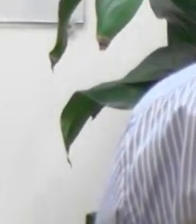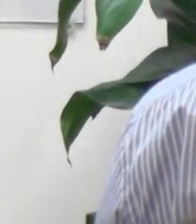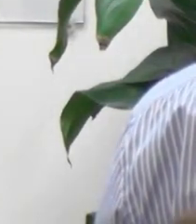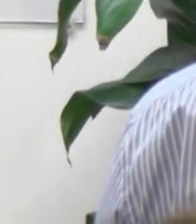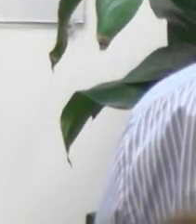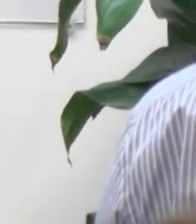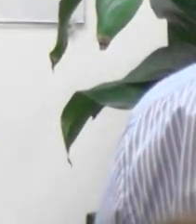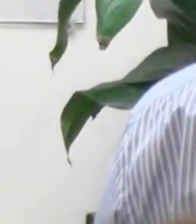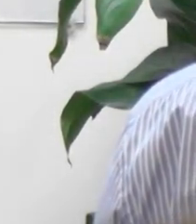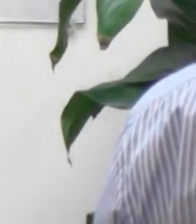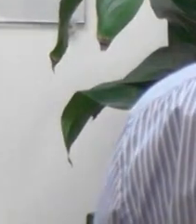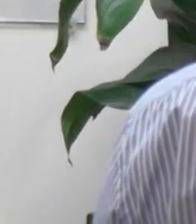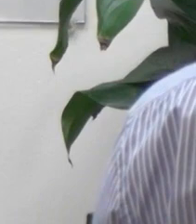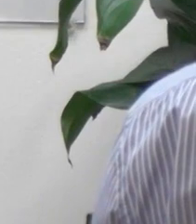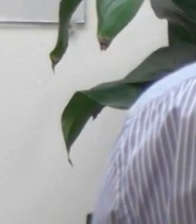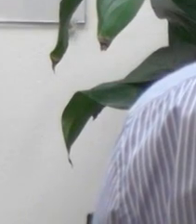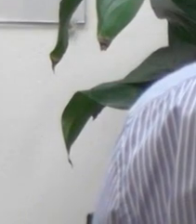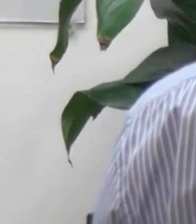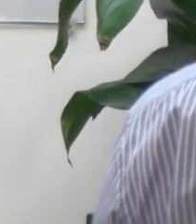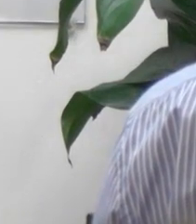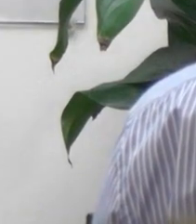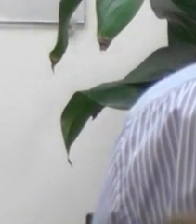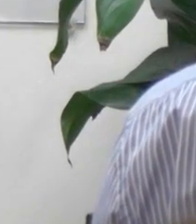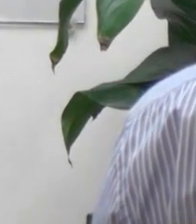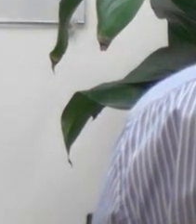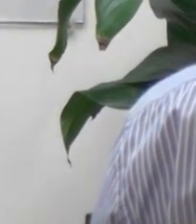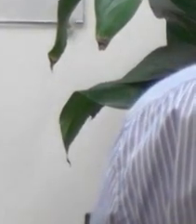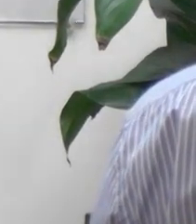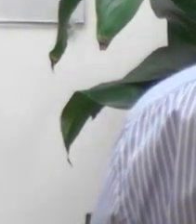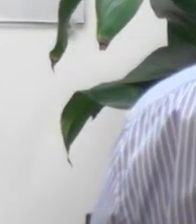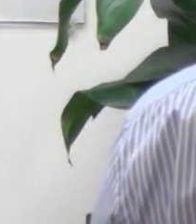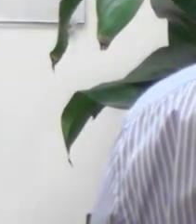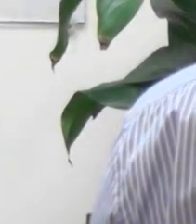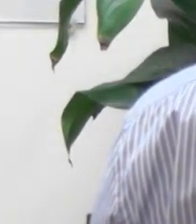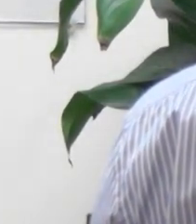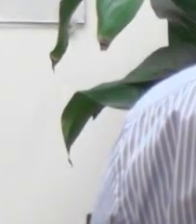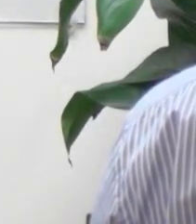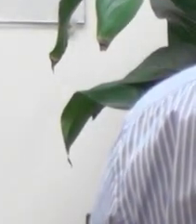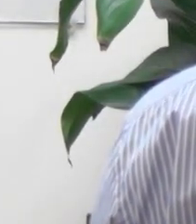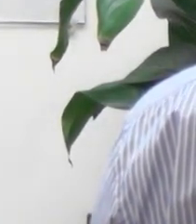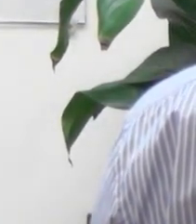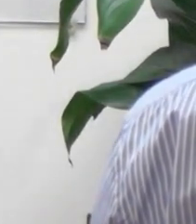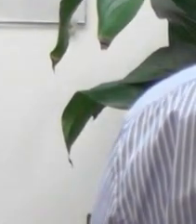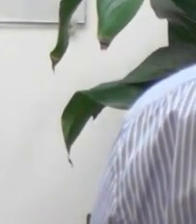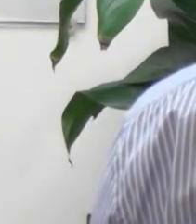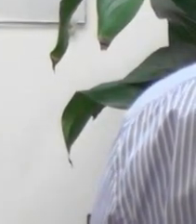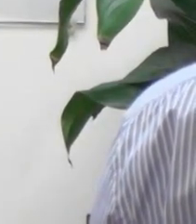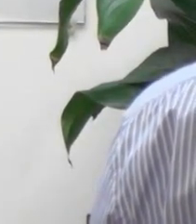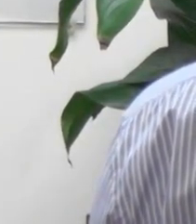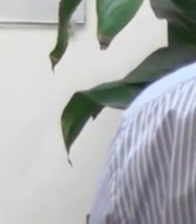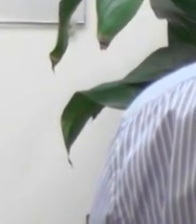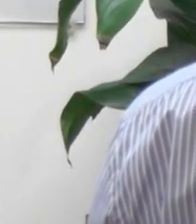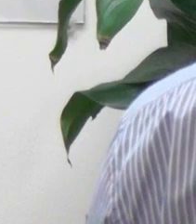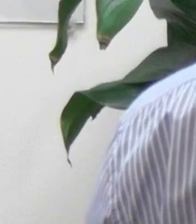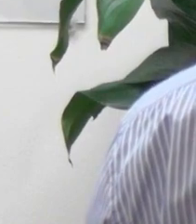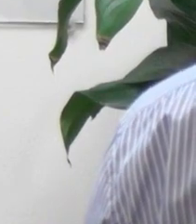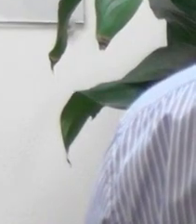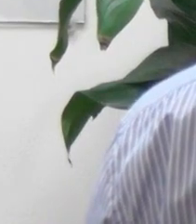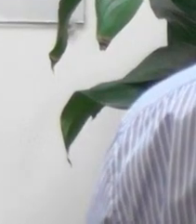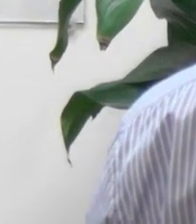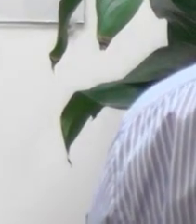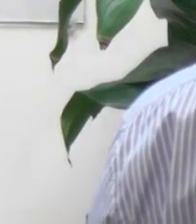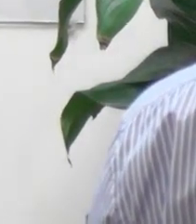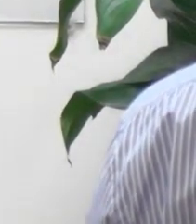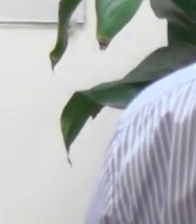because Jesus removed this veil where we have direct access to eternity through Jesus the blood of